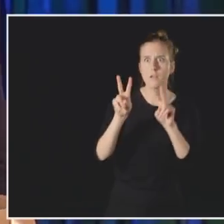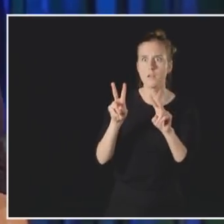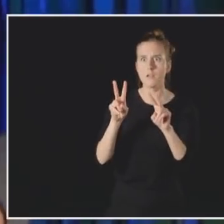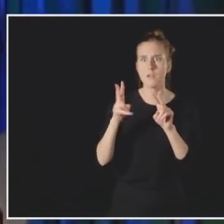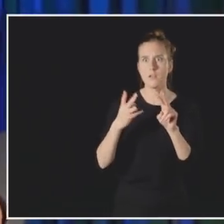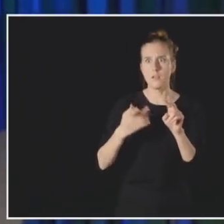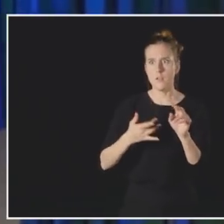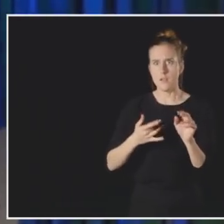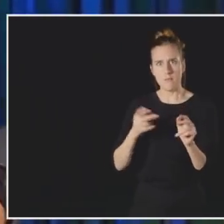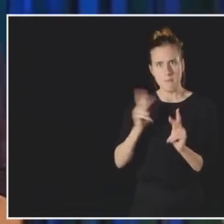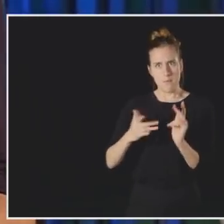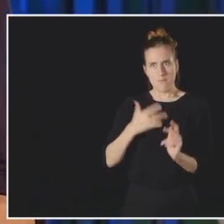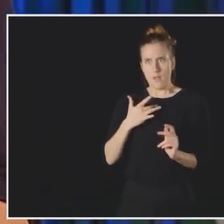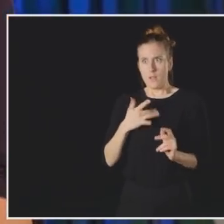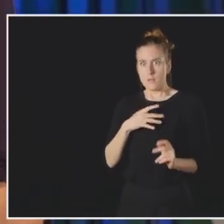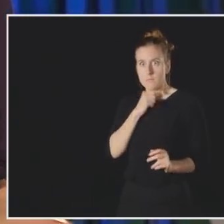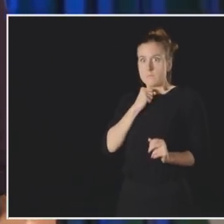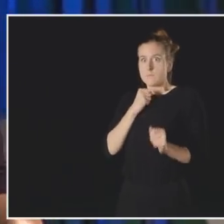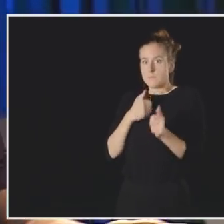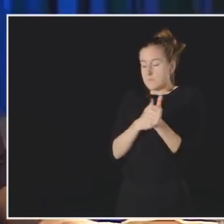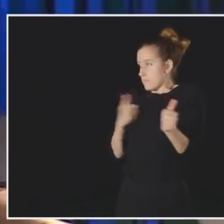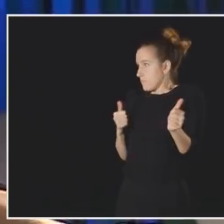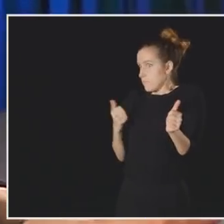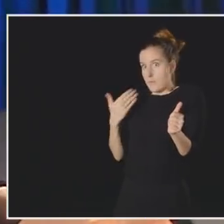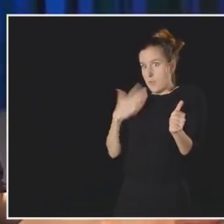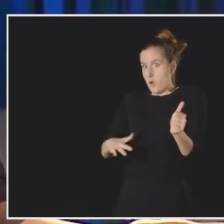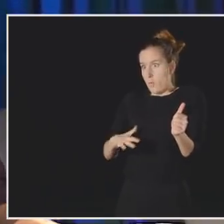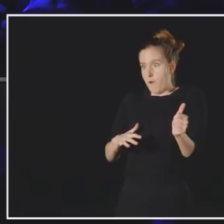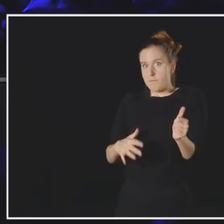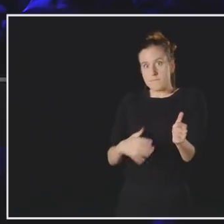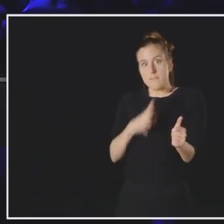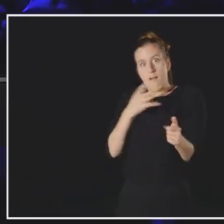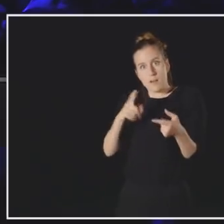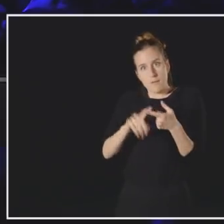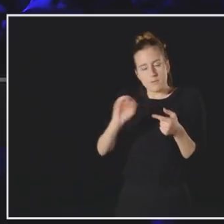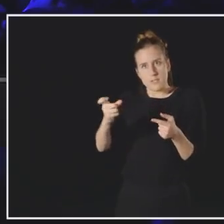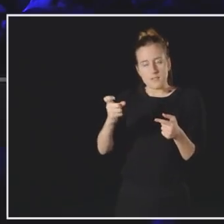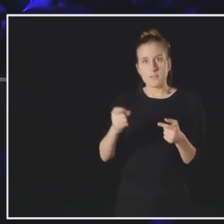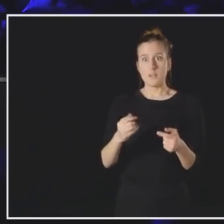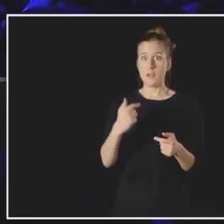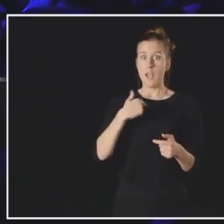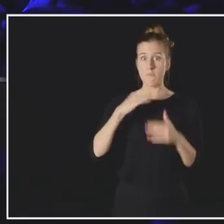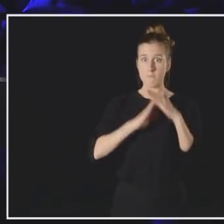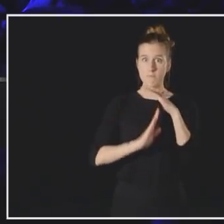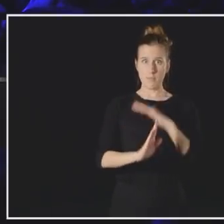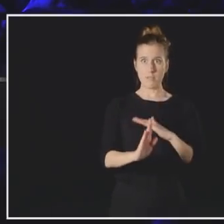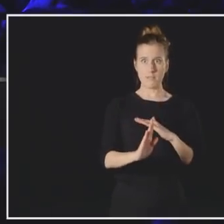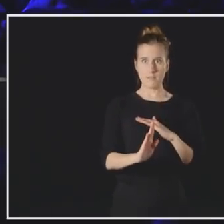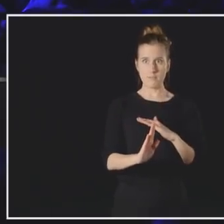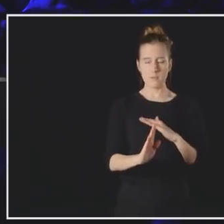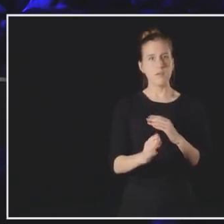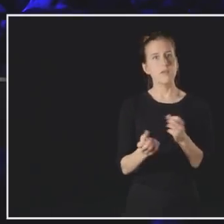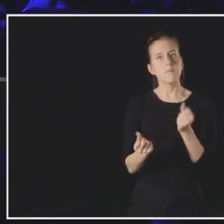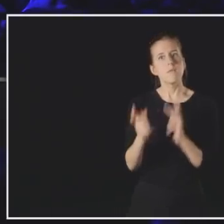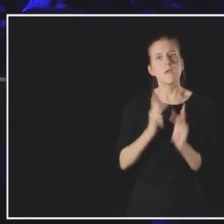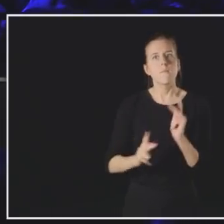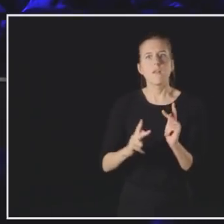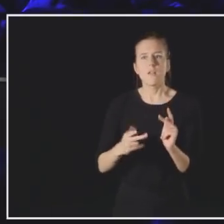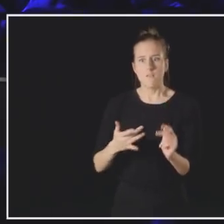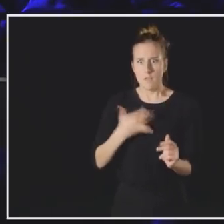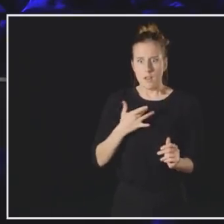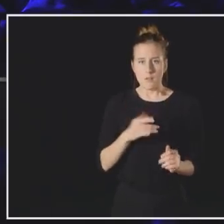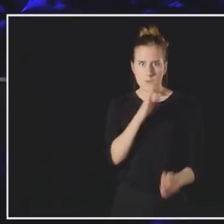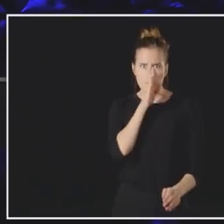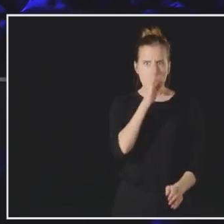many people are reluctant to talk to each other about sex. We're scared of being told we're being too